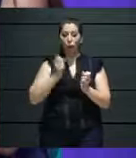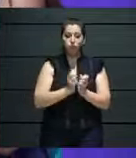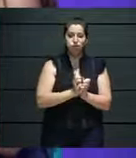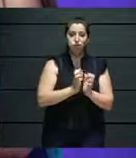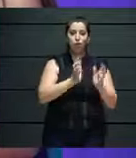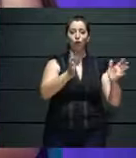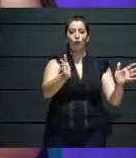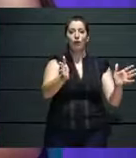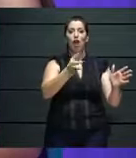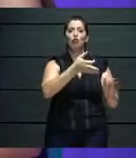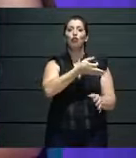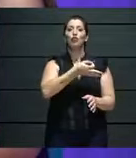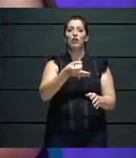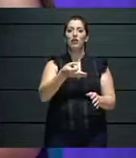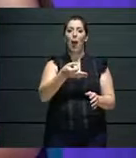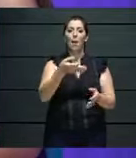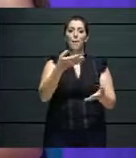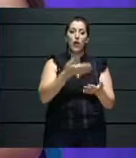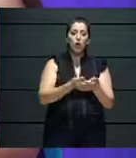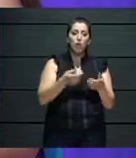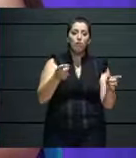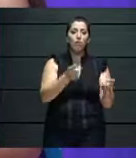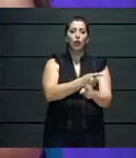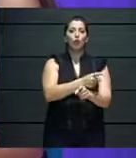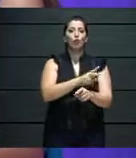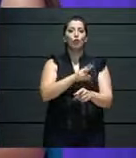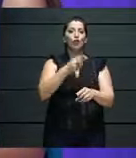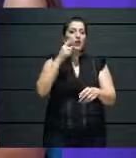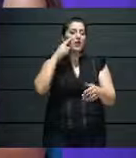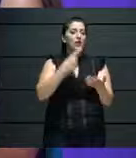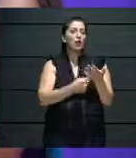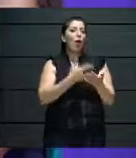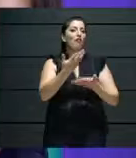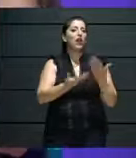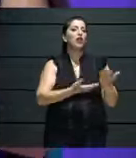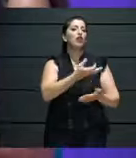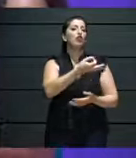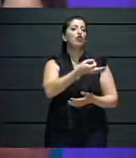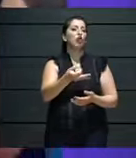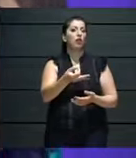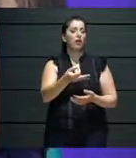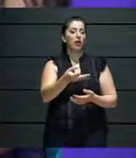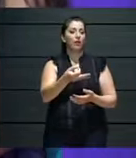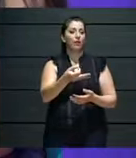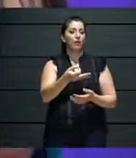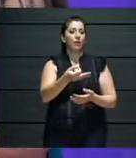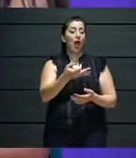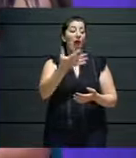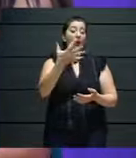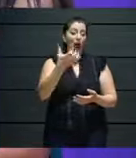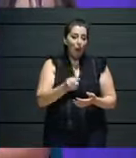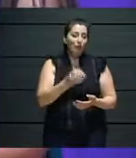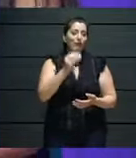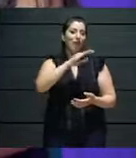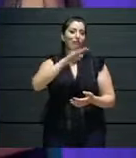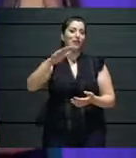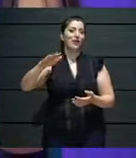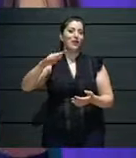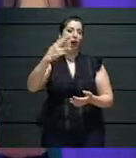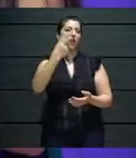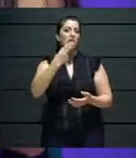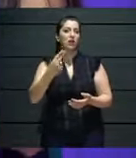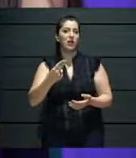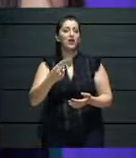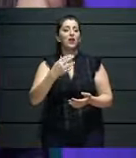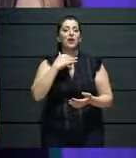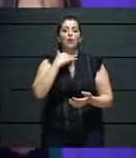our art. I know that artists sometimes resist this change or maybe do not really